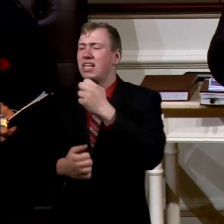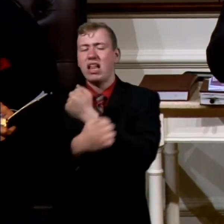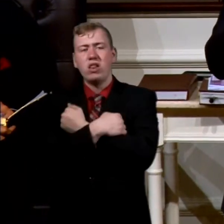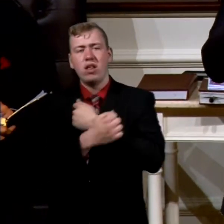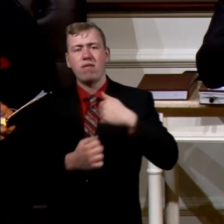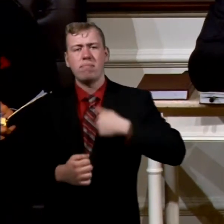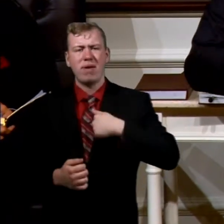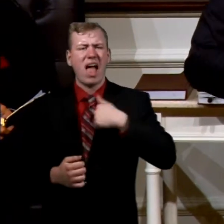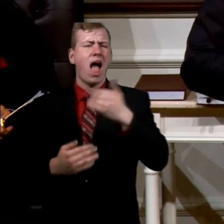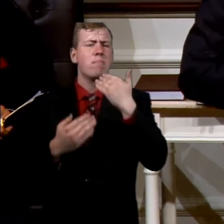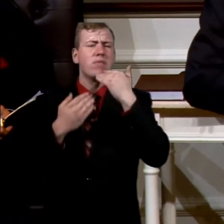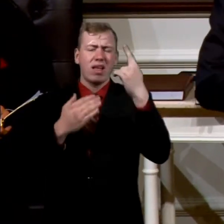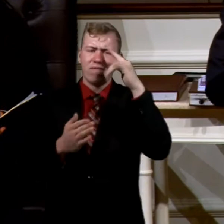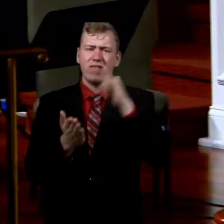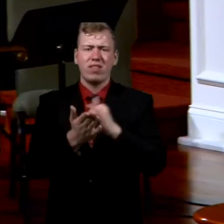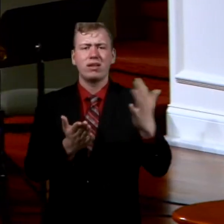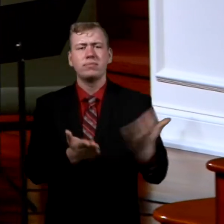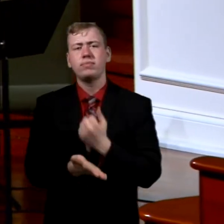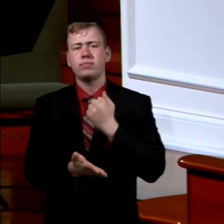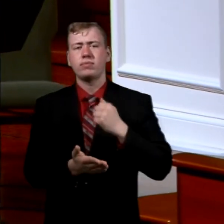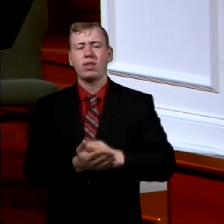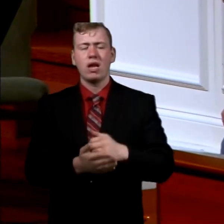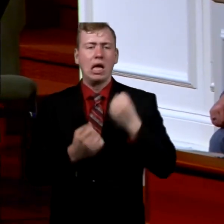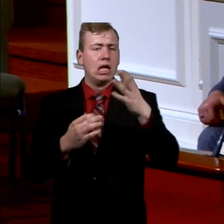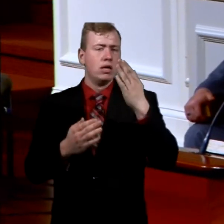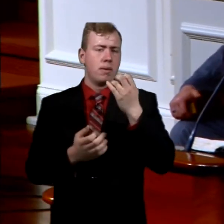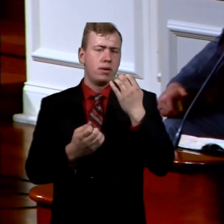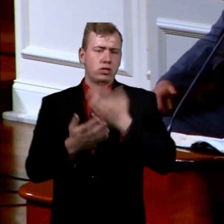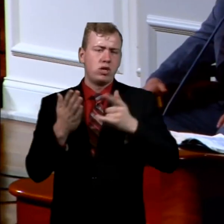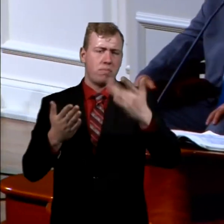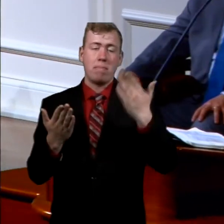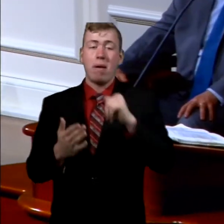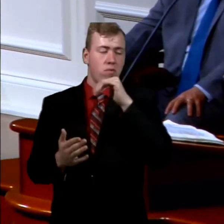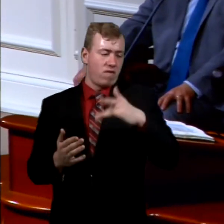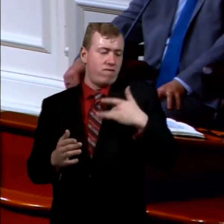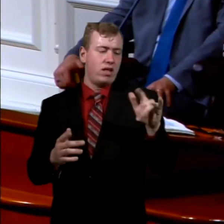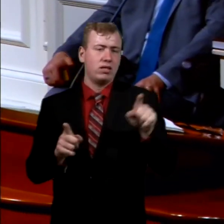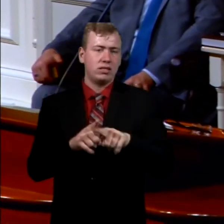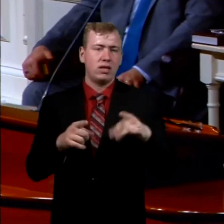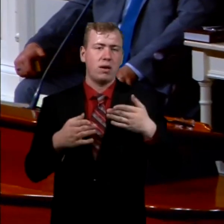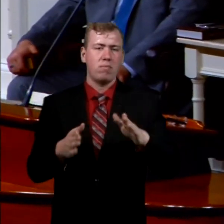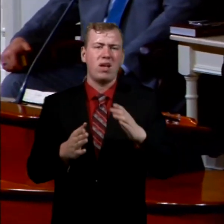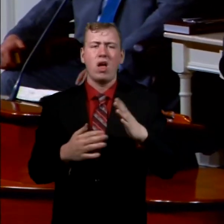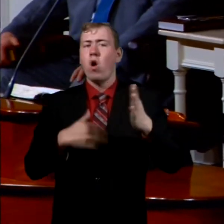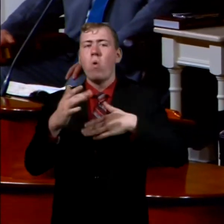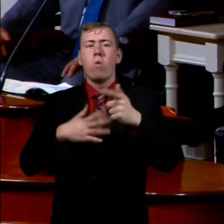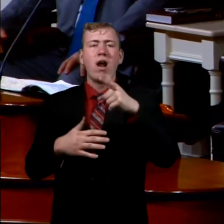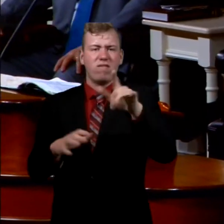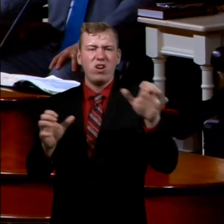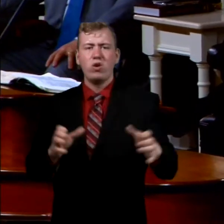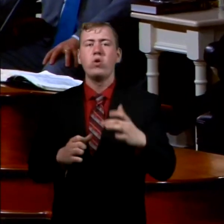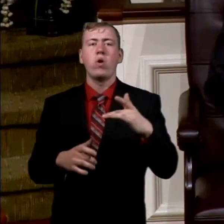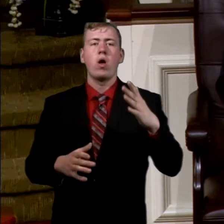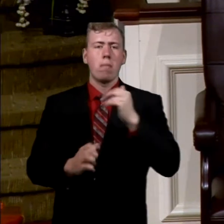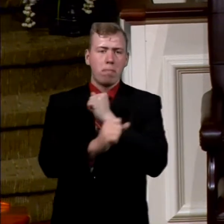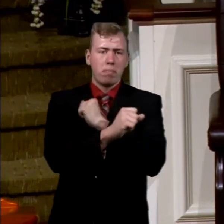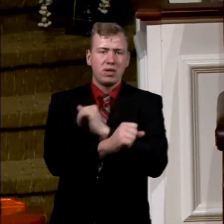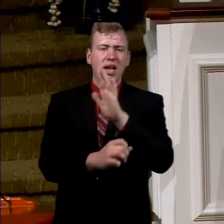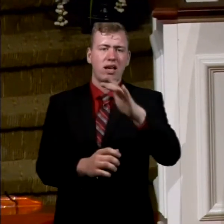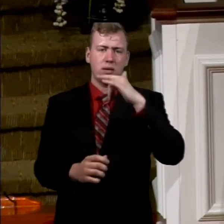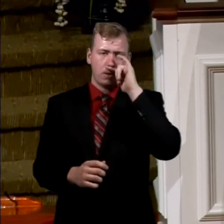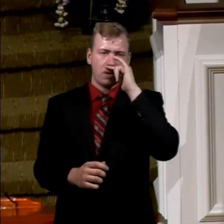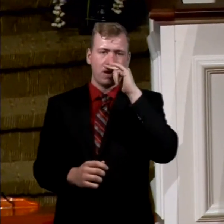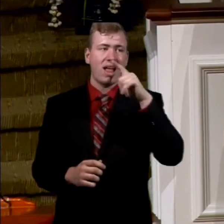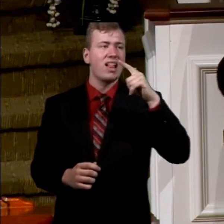I'm so grateful for that opportunity. And some of you may not feel the same way. But boy, whatever you do, you better protect your children. They